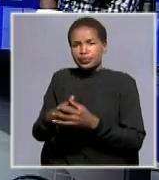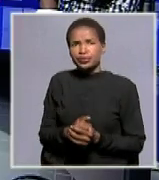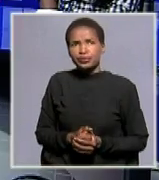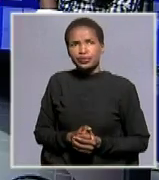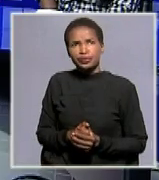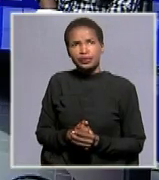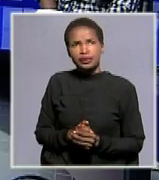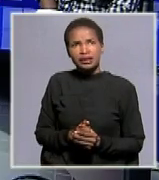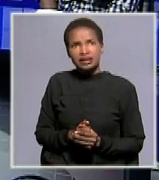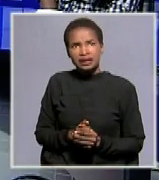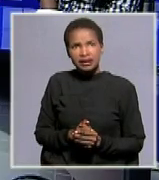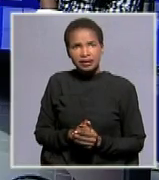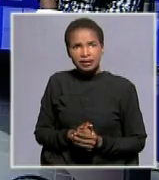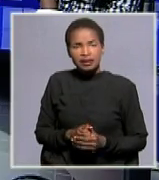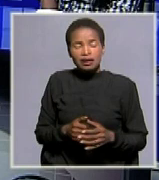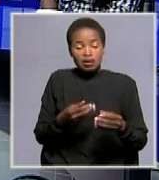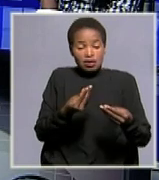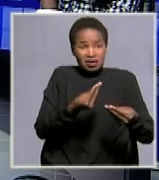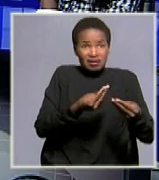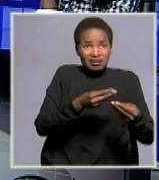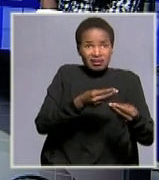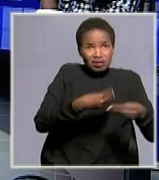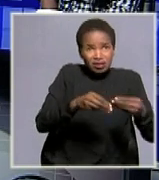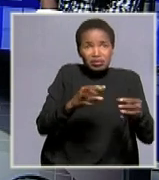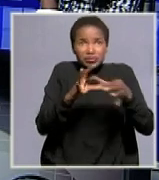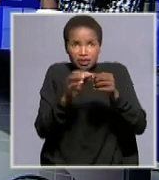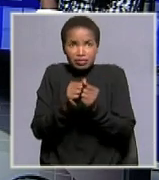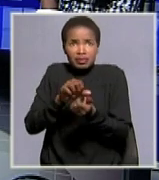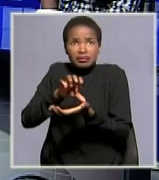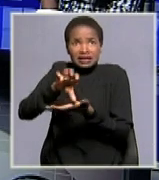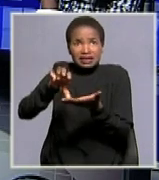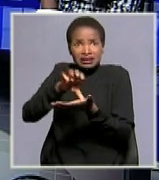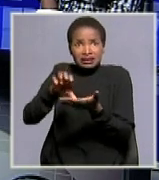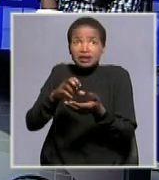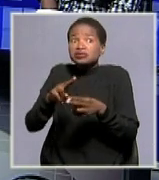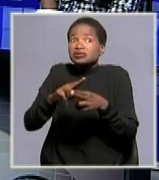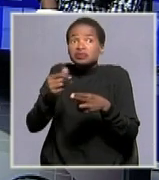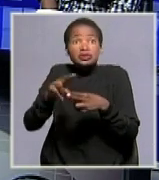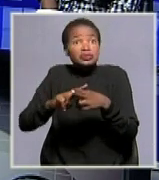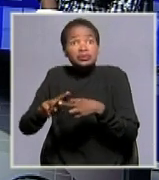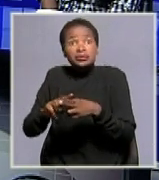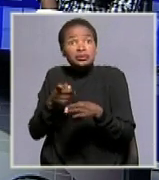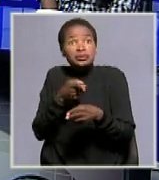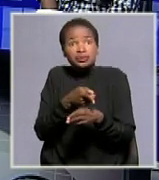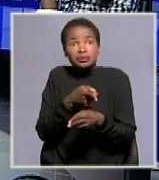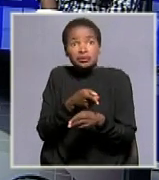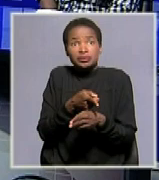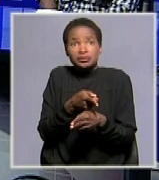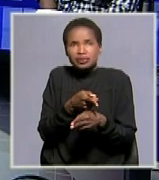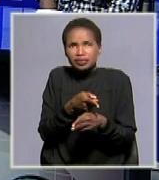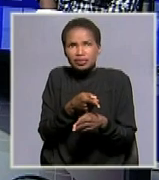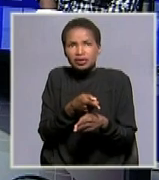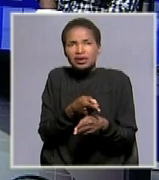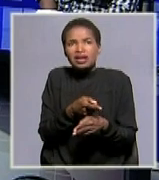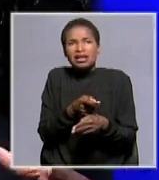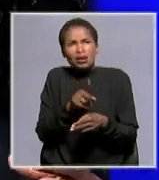through cost the solid the management of